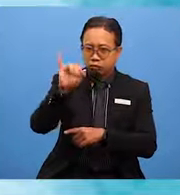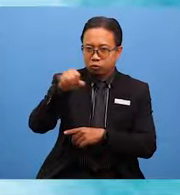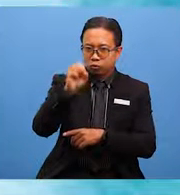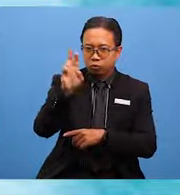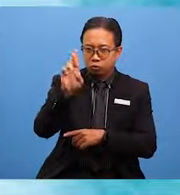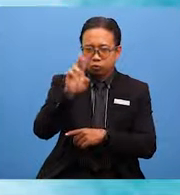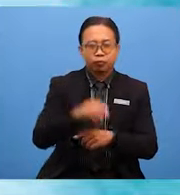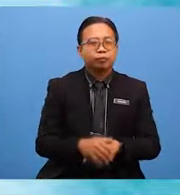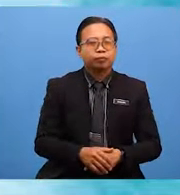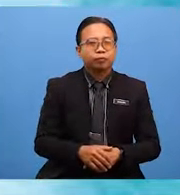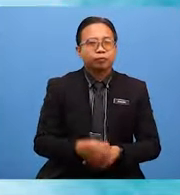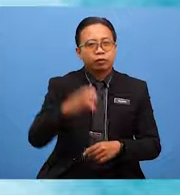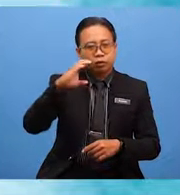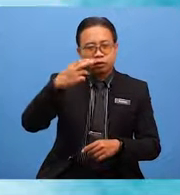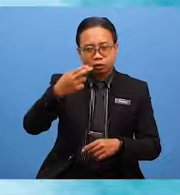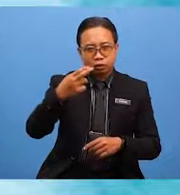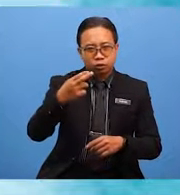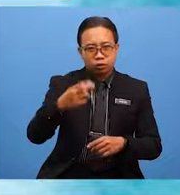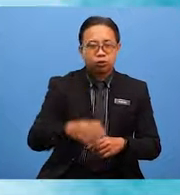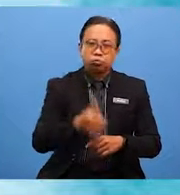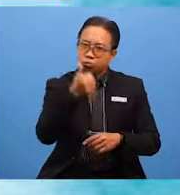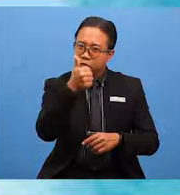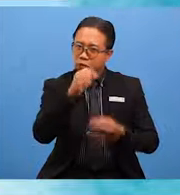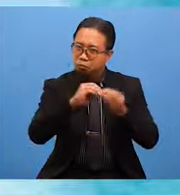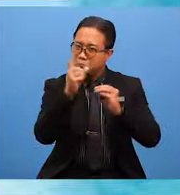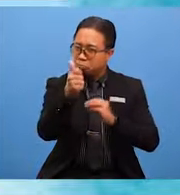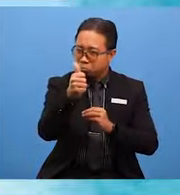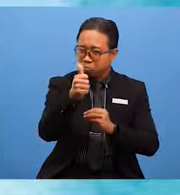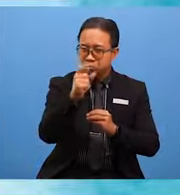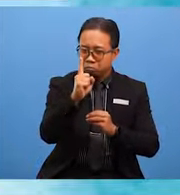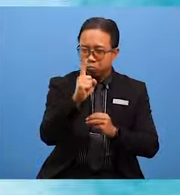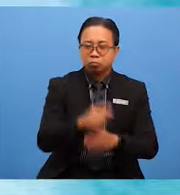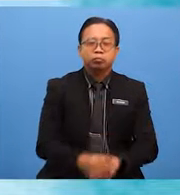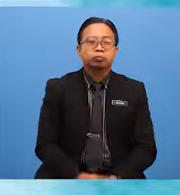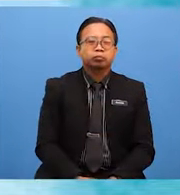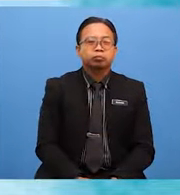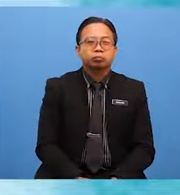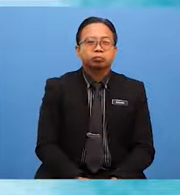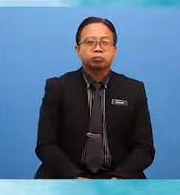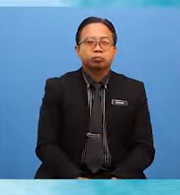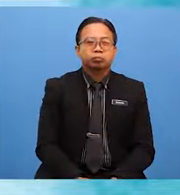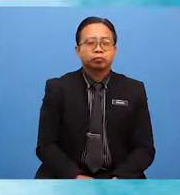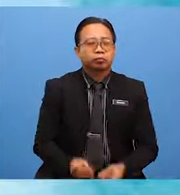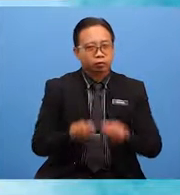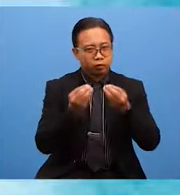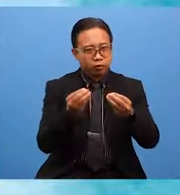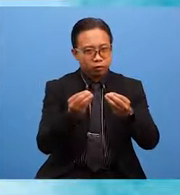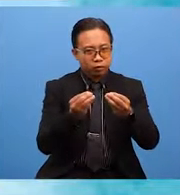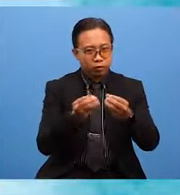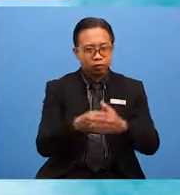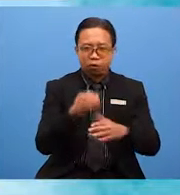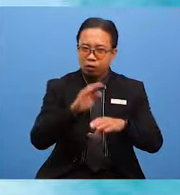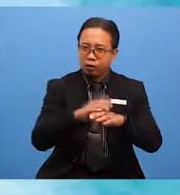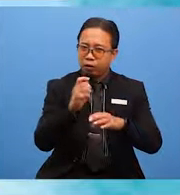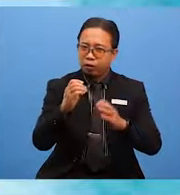and worthy of the choral speaking championship cup. The team went on to present their masterpiece